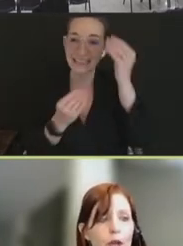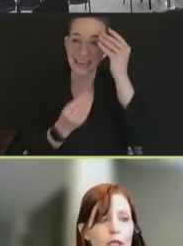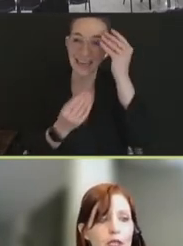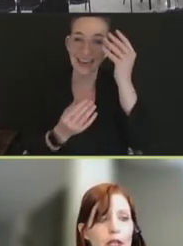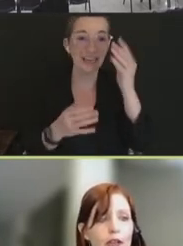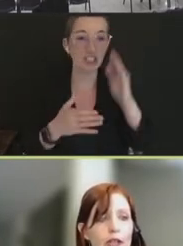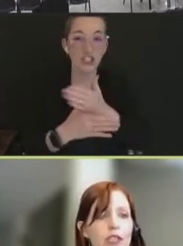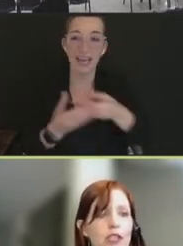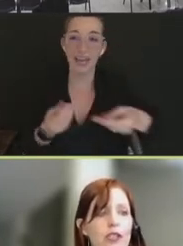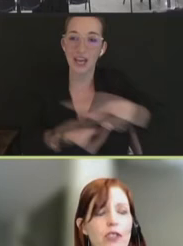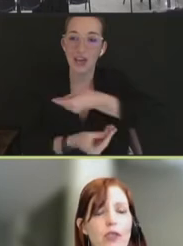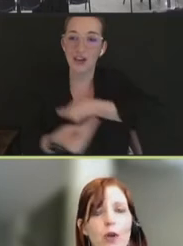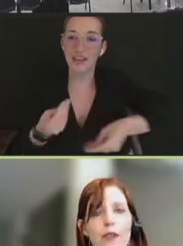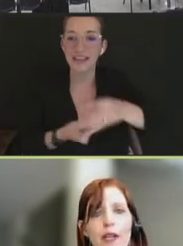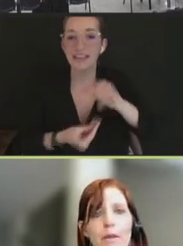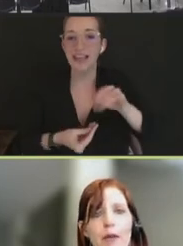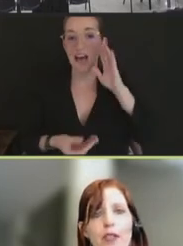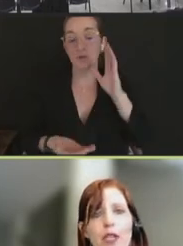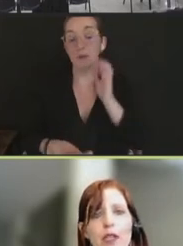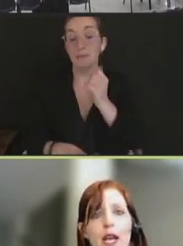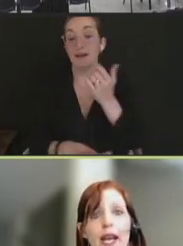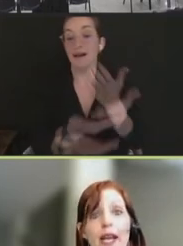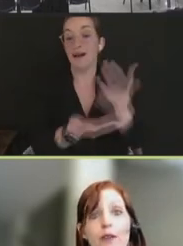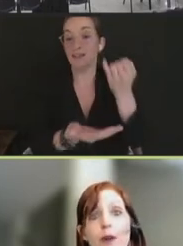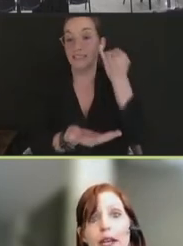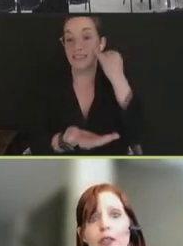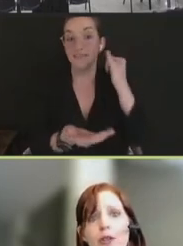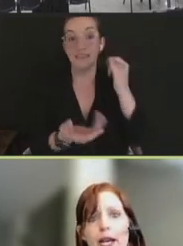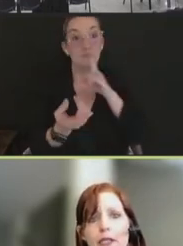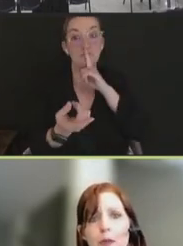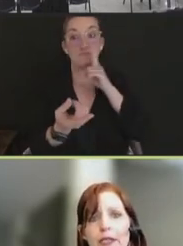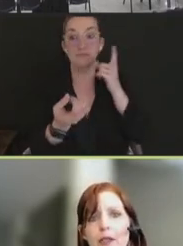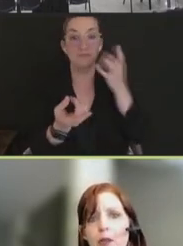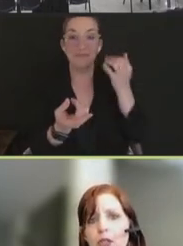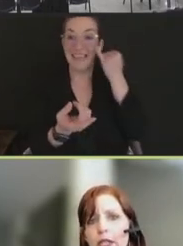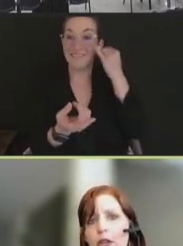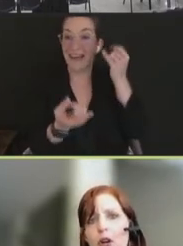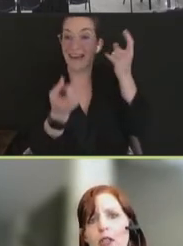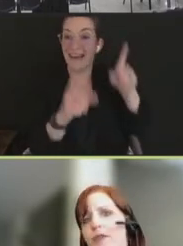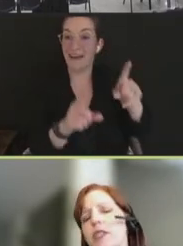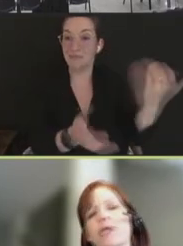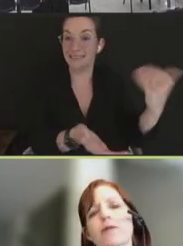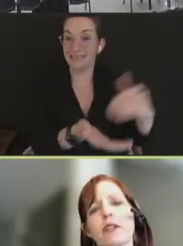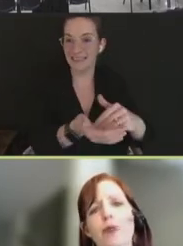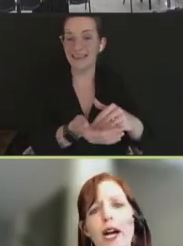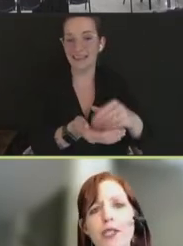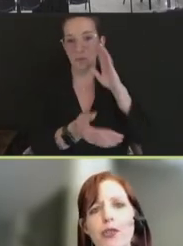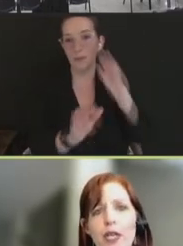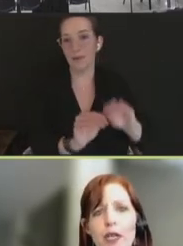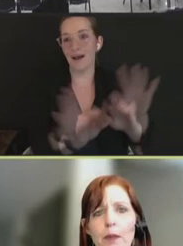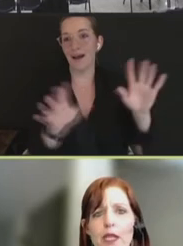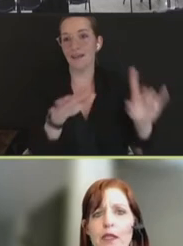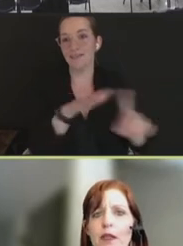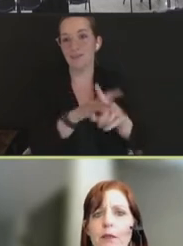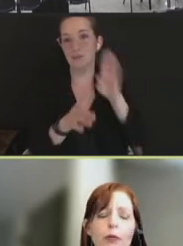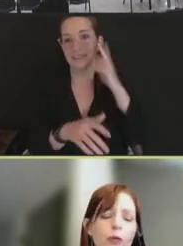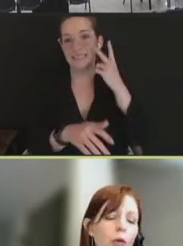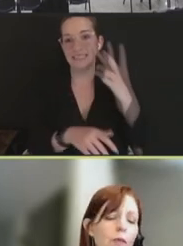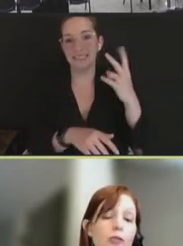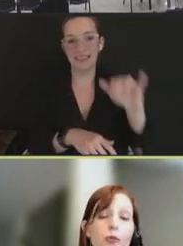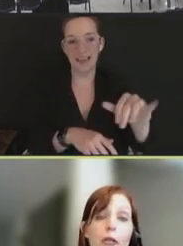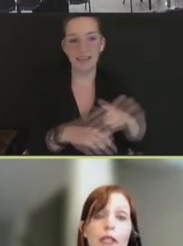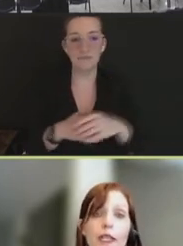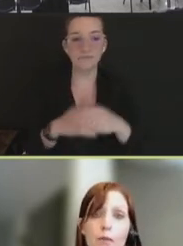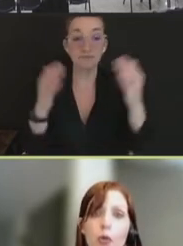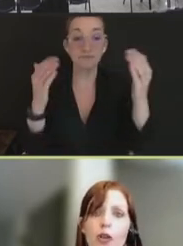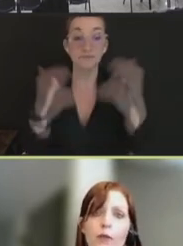from a scenario such as the one that I mentioned. And a final aspect, if you look at all of the different advisory committees that perform